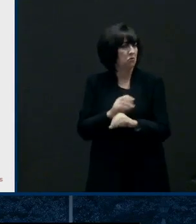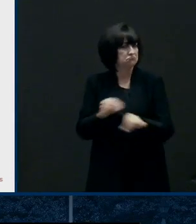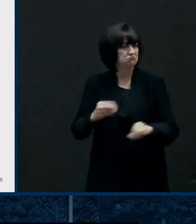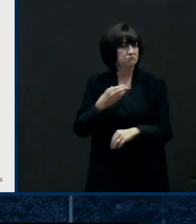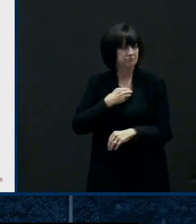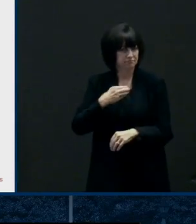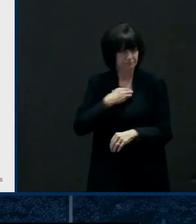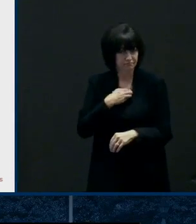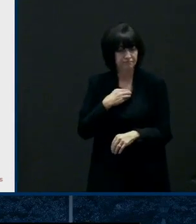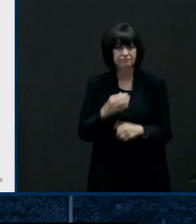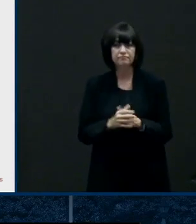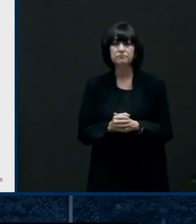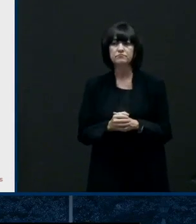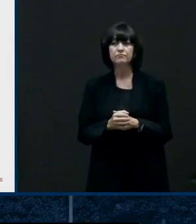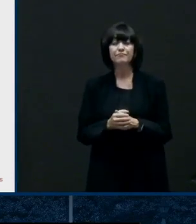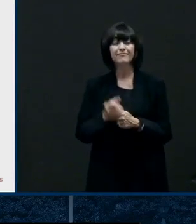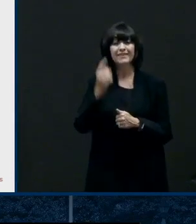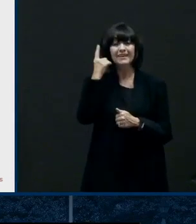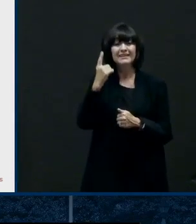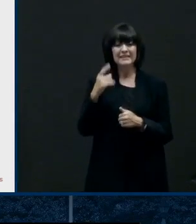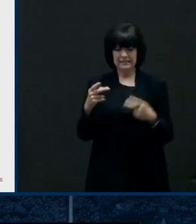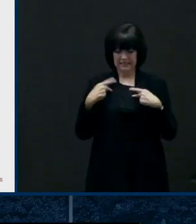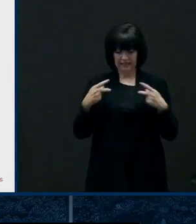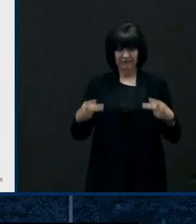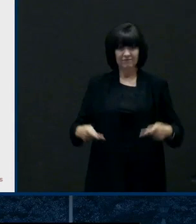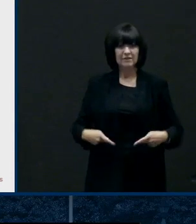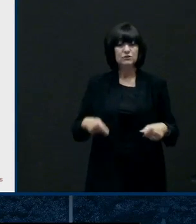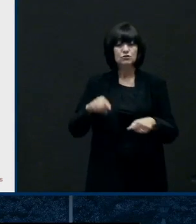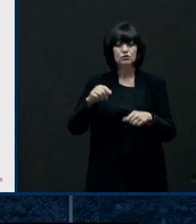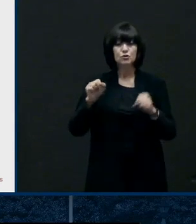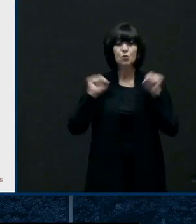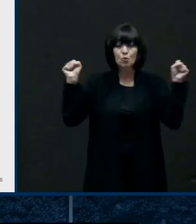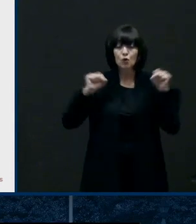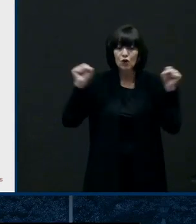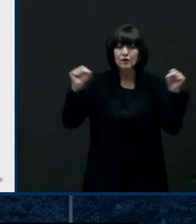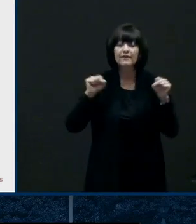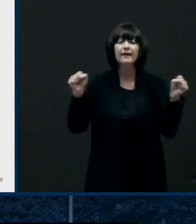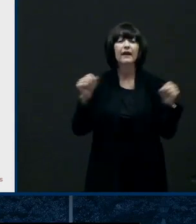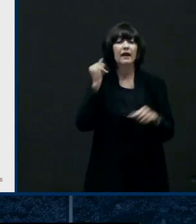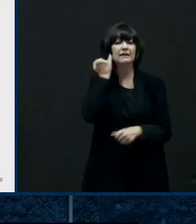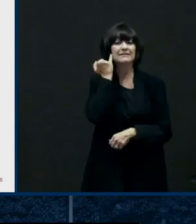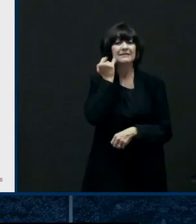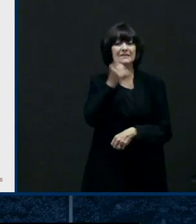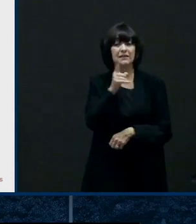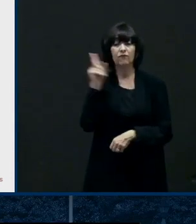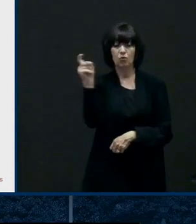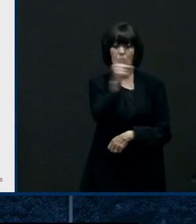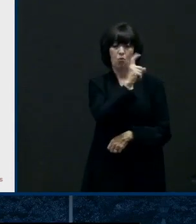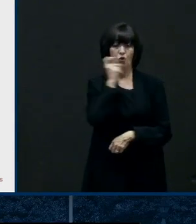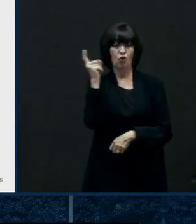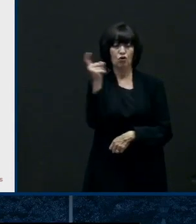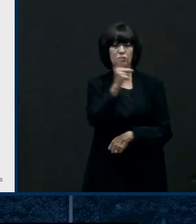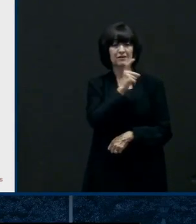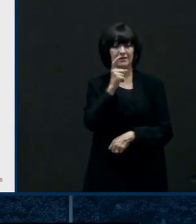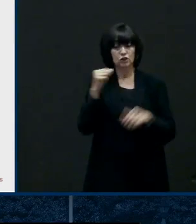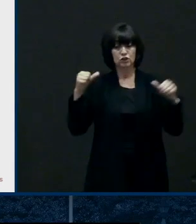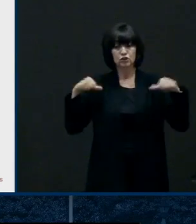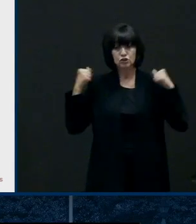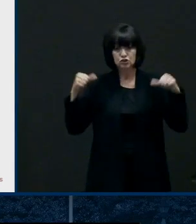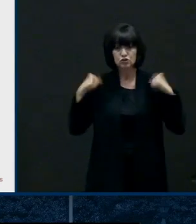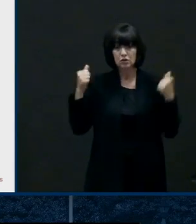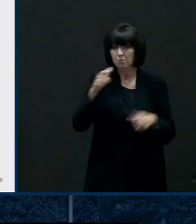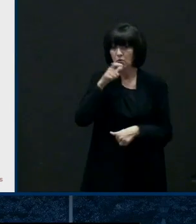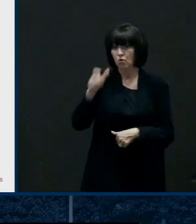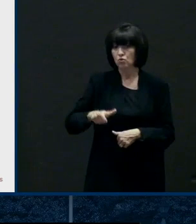think you know if you are physically active in a gym or walking around in a gym or even weight lifting in a gym you don't need to wear a face